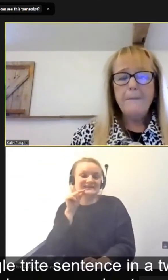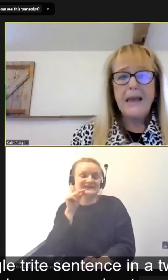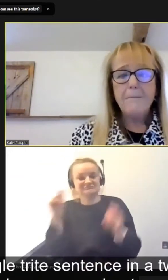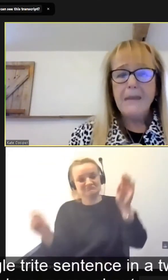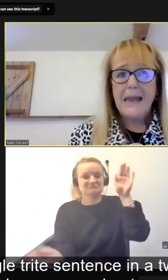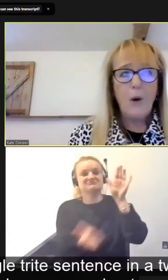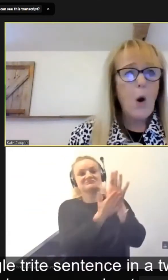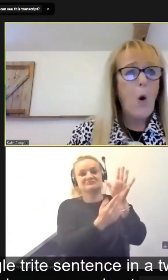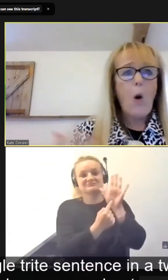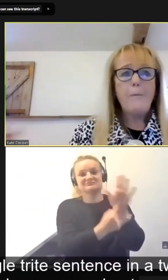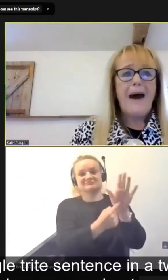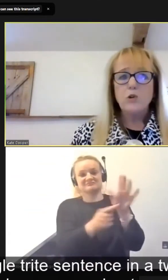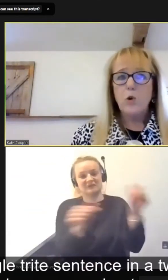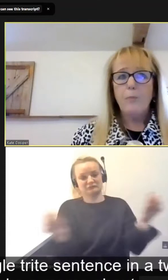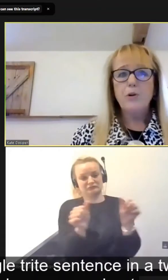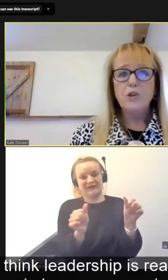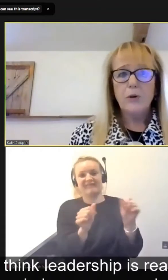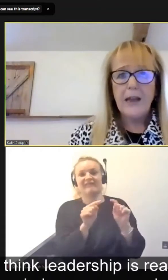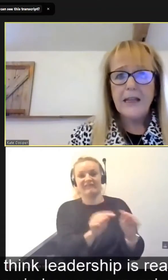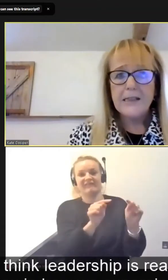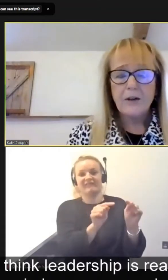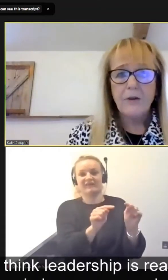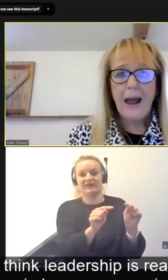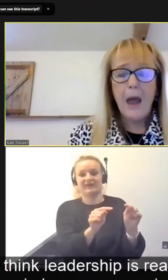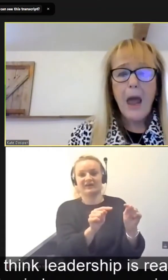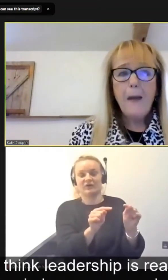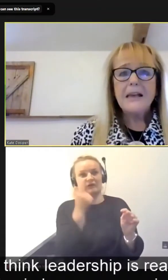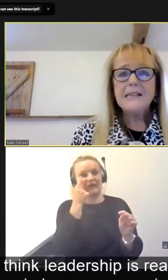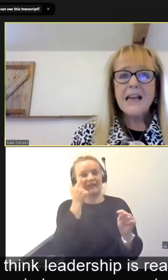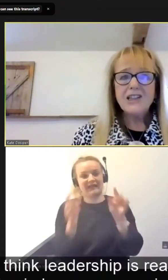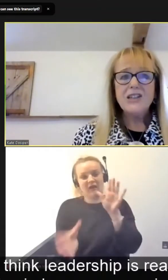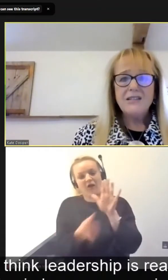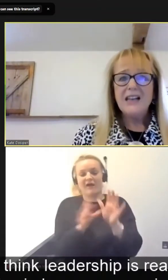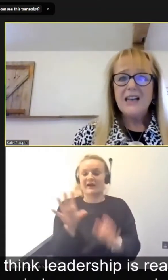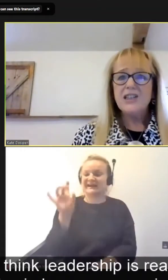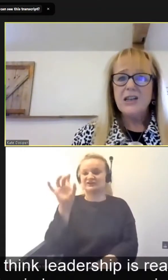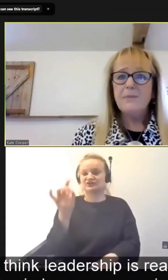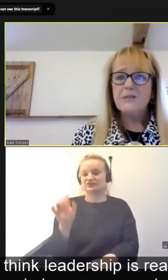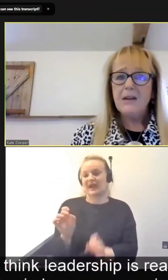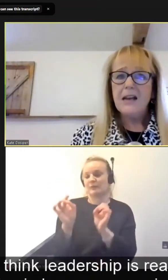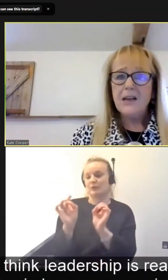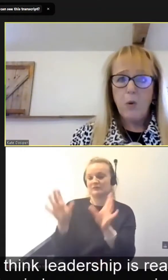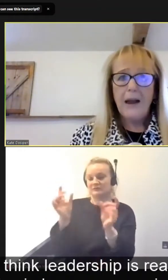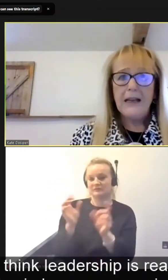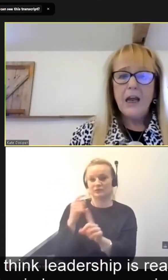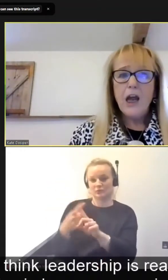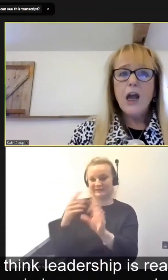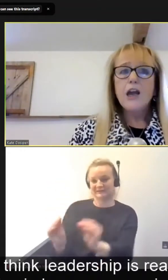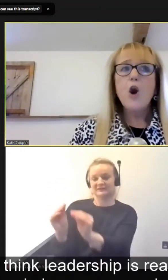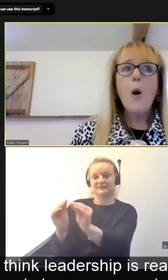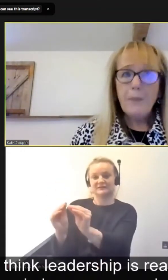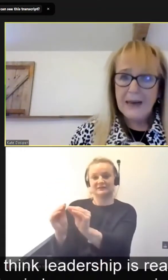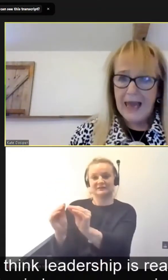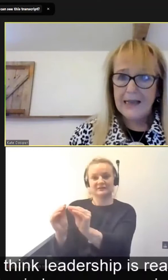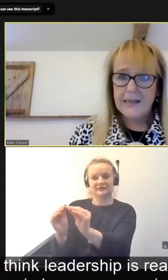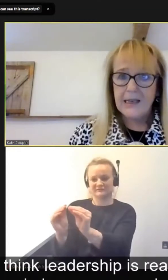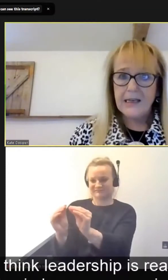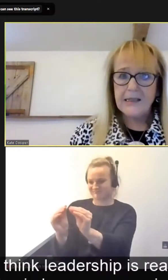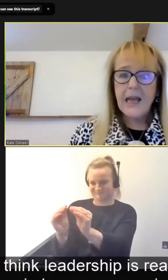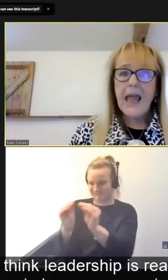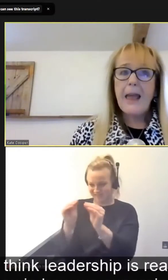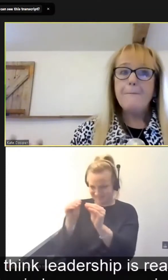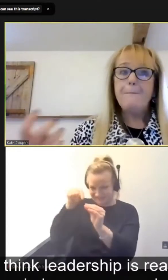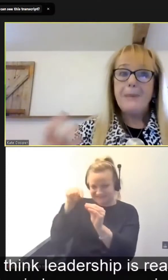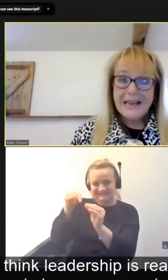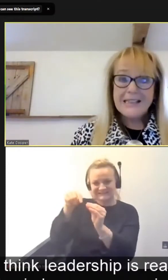make a meme about or put on Instagram, because I actually think leadership is really quite complicated